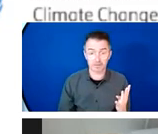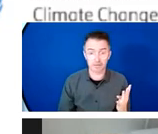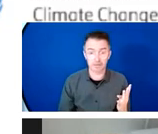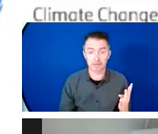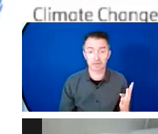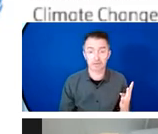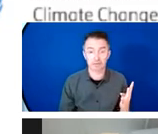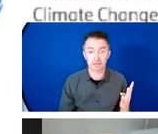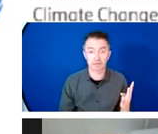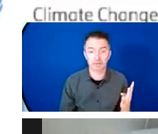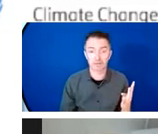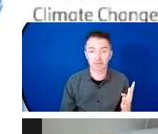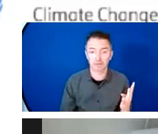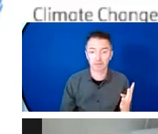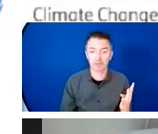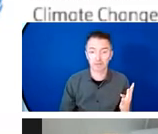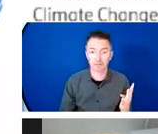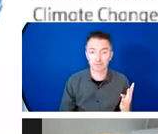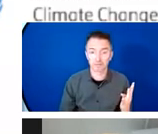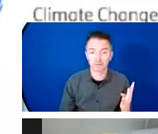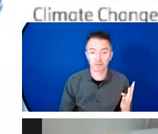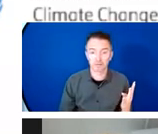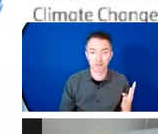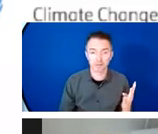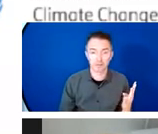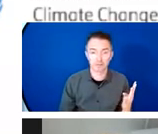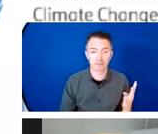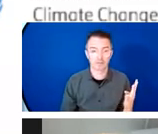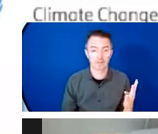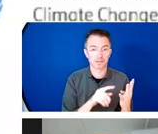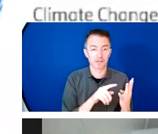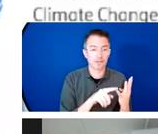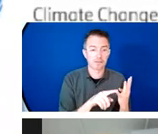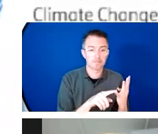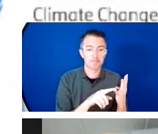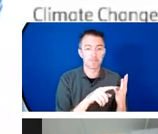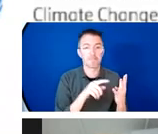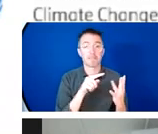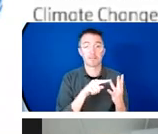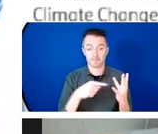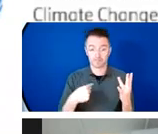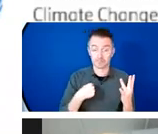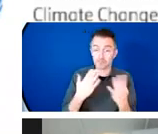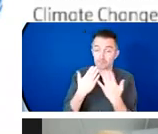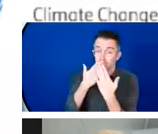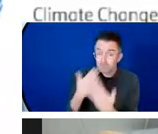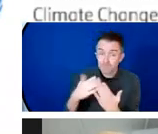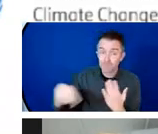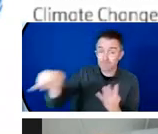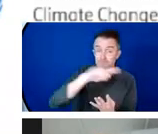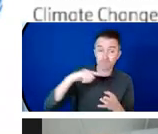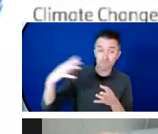I am grateful for the effects this event will have and I re-emphasize